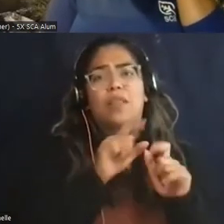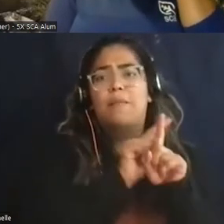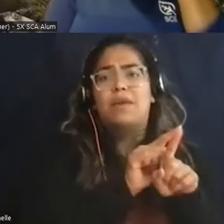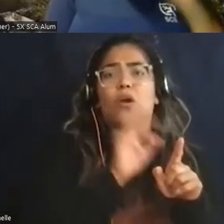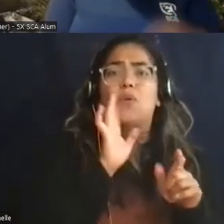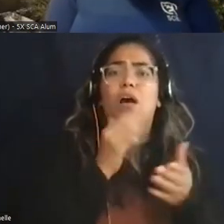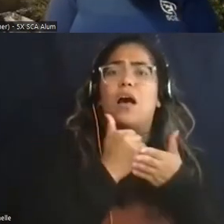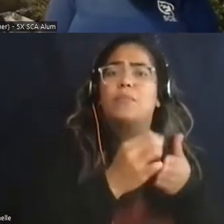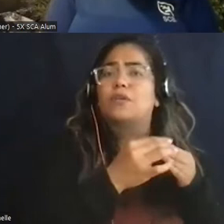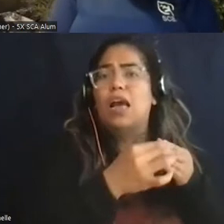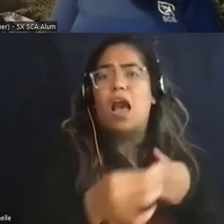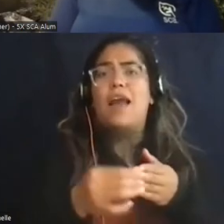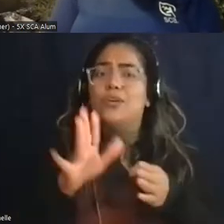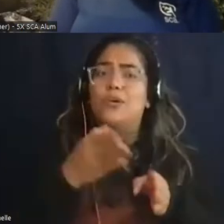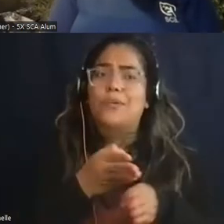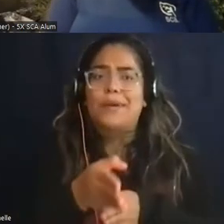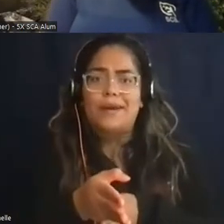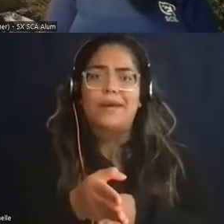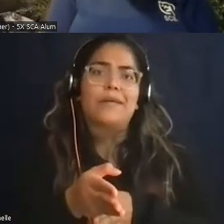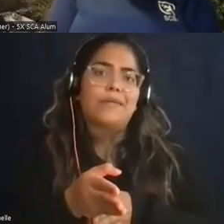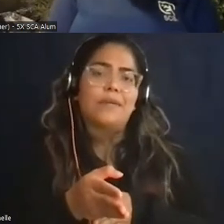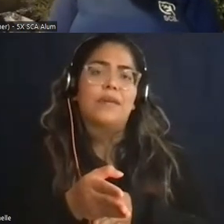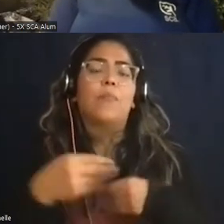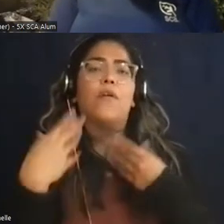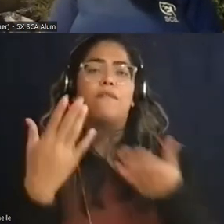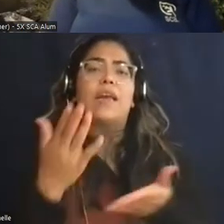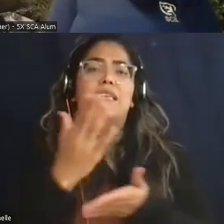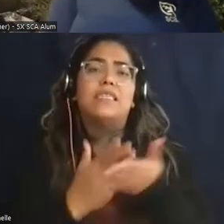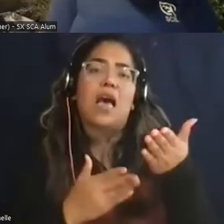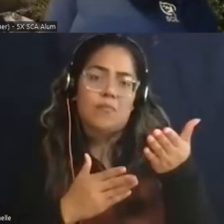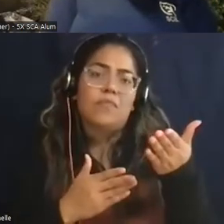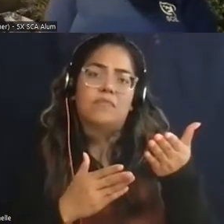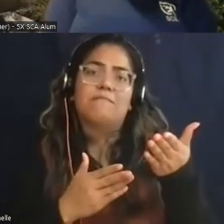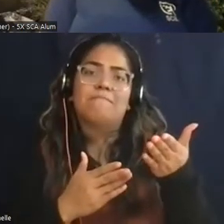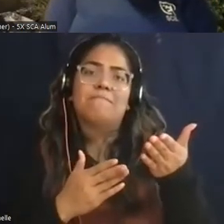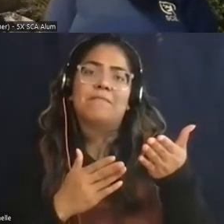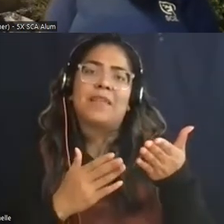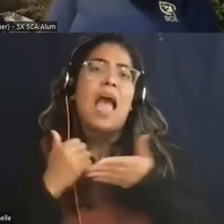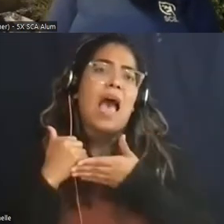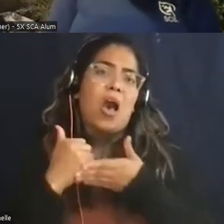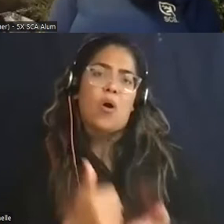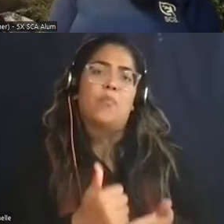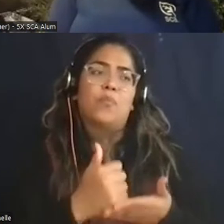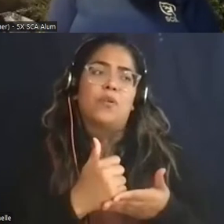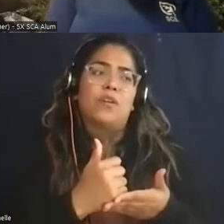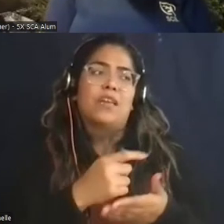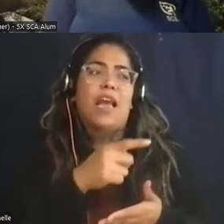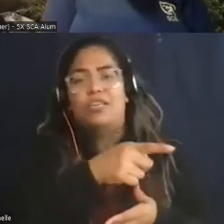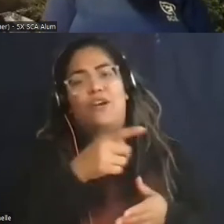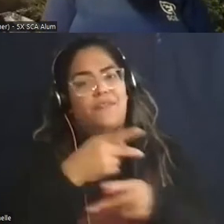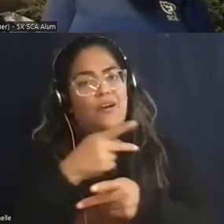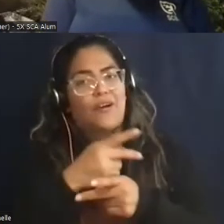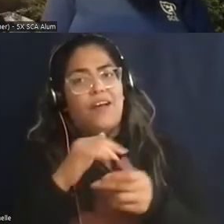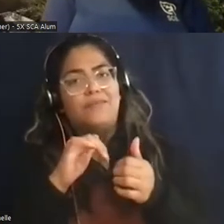of help guide you along your career and um provide some um help as you're trying to figure out your way in your journey